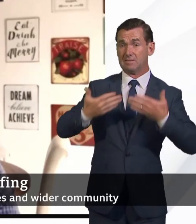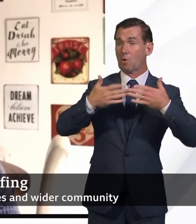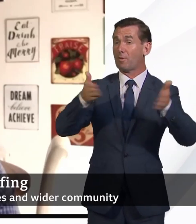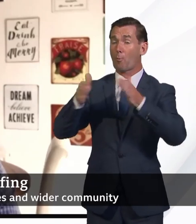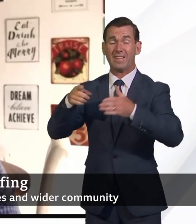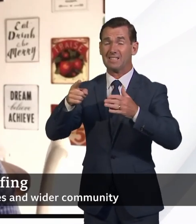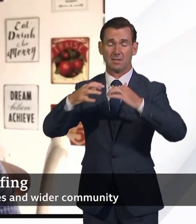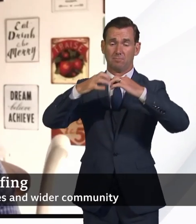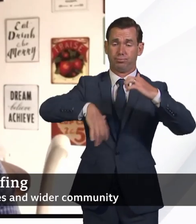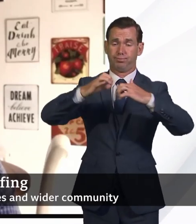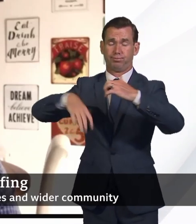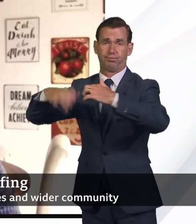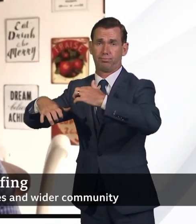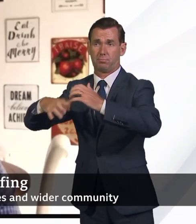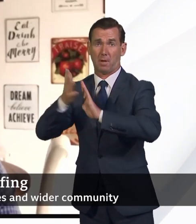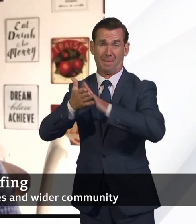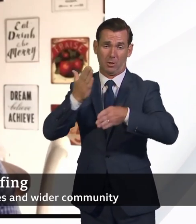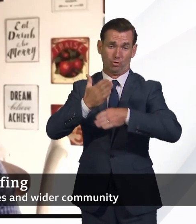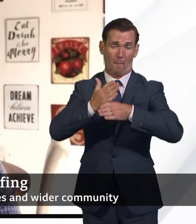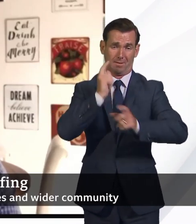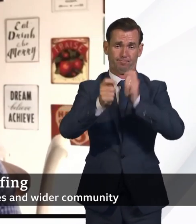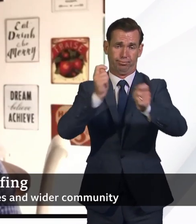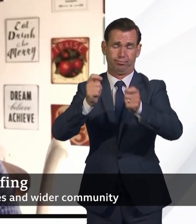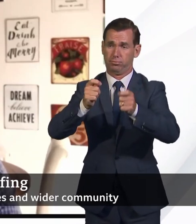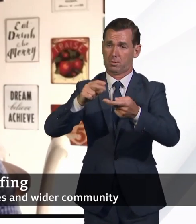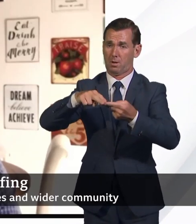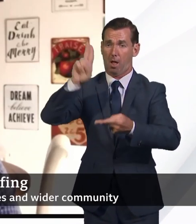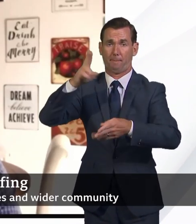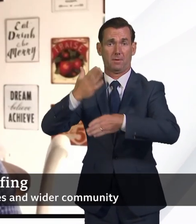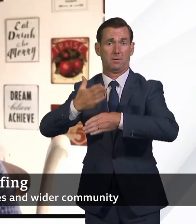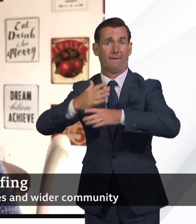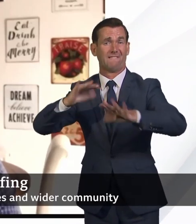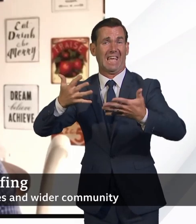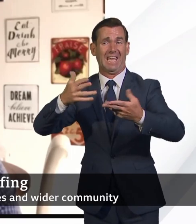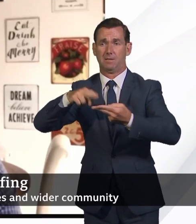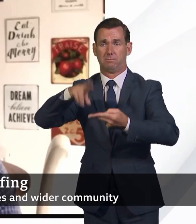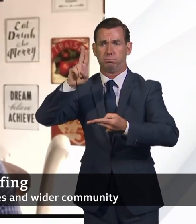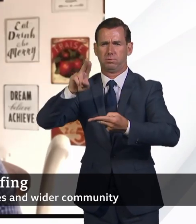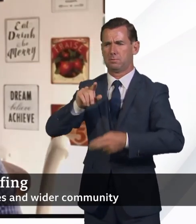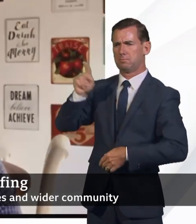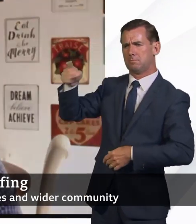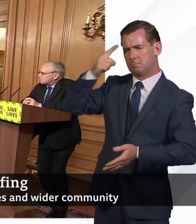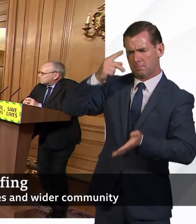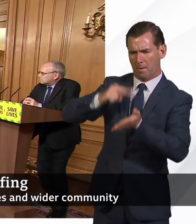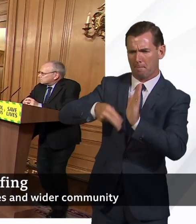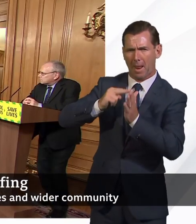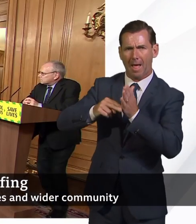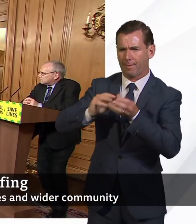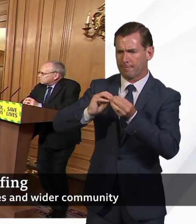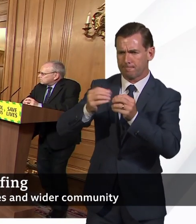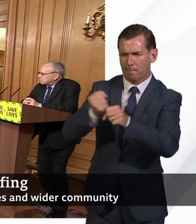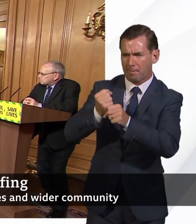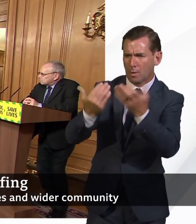unemployment will rise. What specific plans do the government have to create jobs? Thank you.